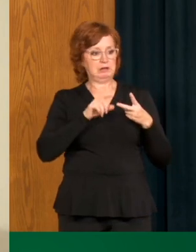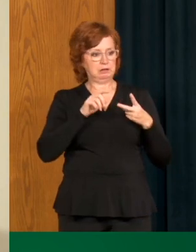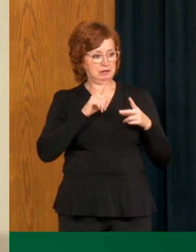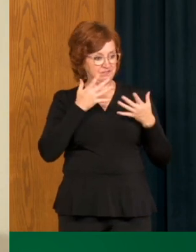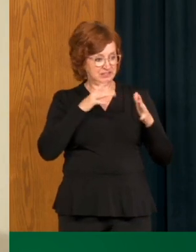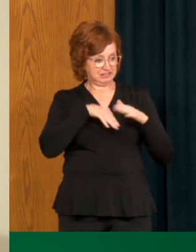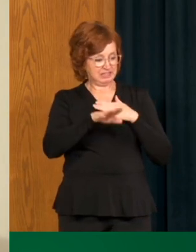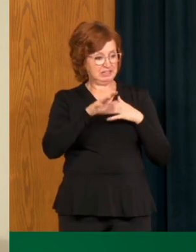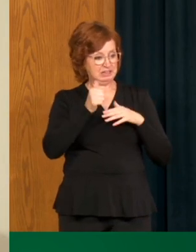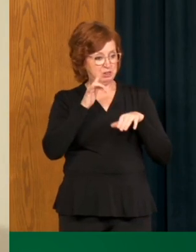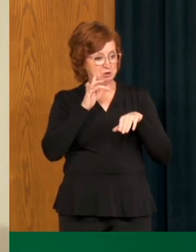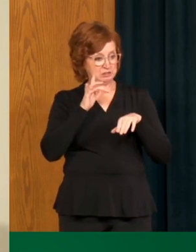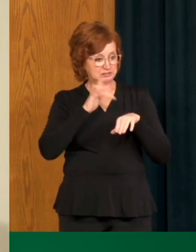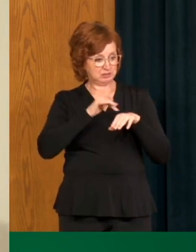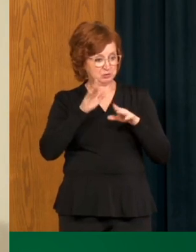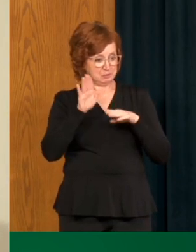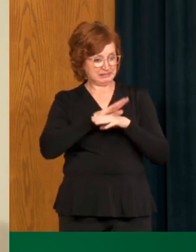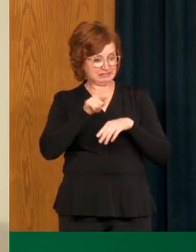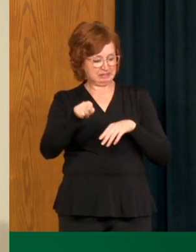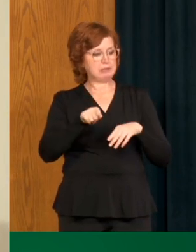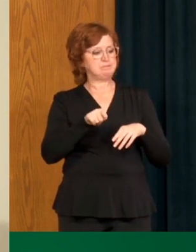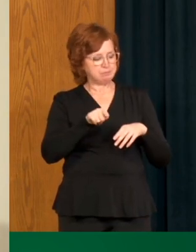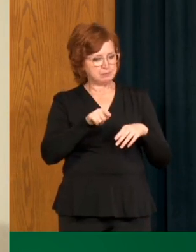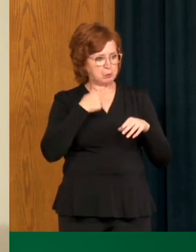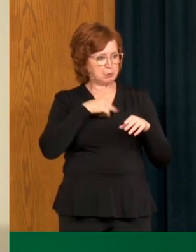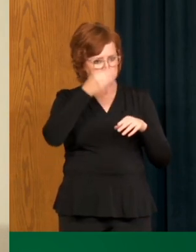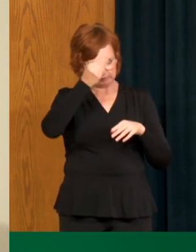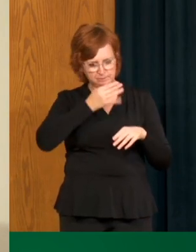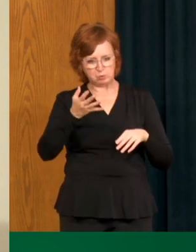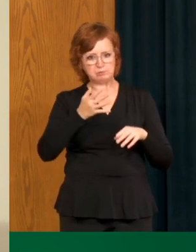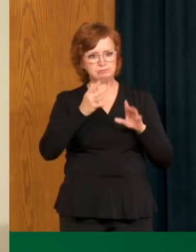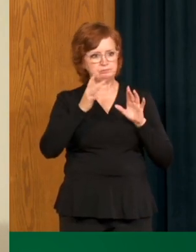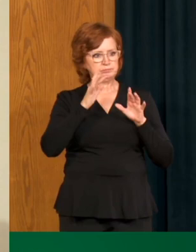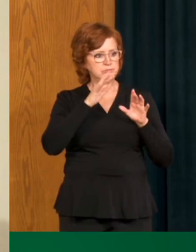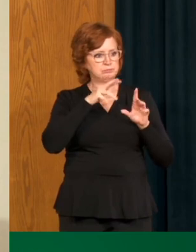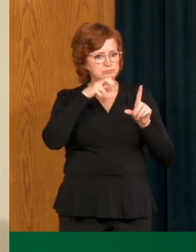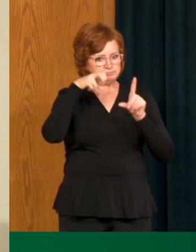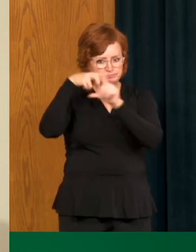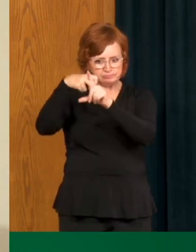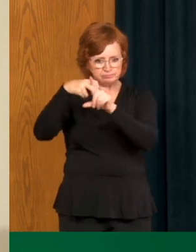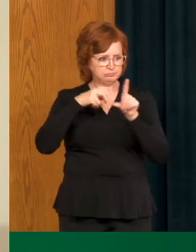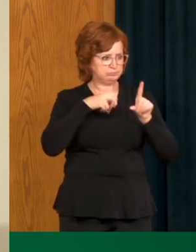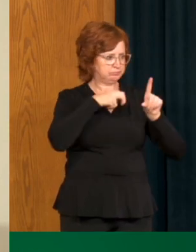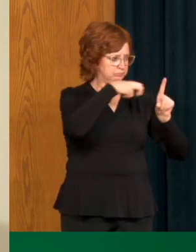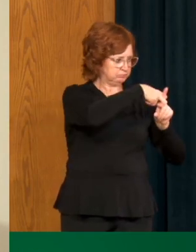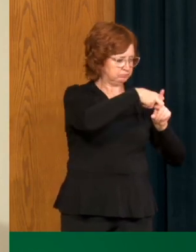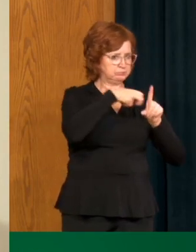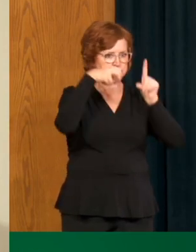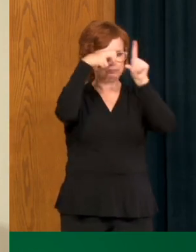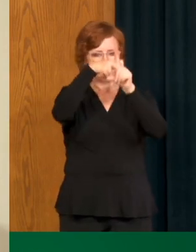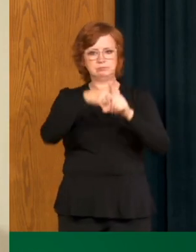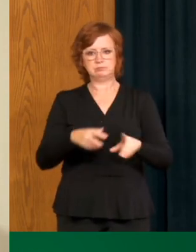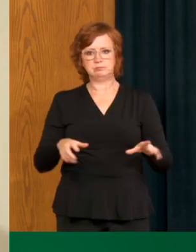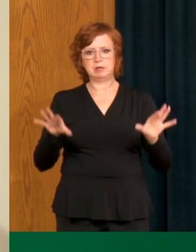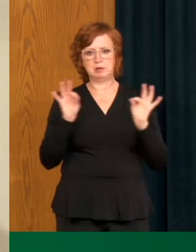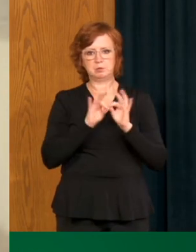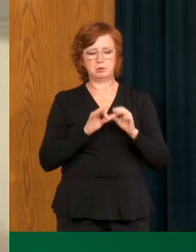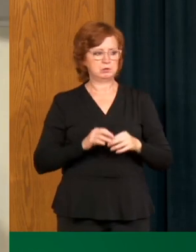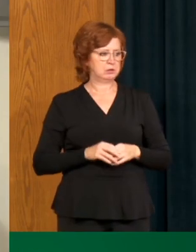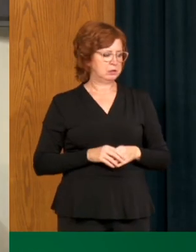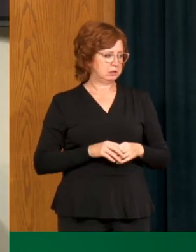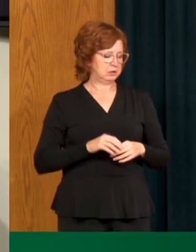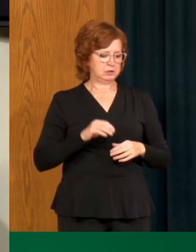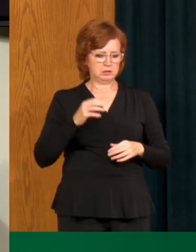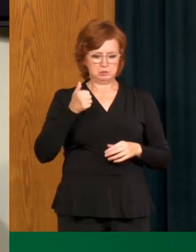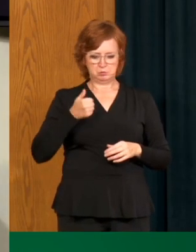were and, uh, and just following that contact tracing. It's, it's no different than anywhere else. It's testing and tracing. And that's what we